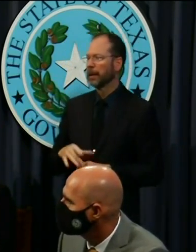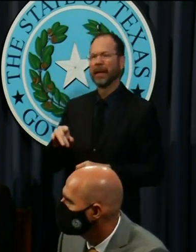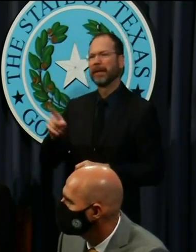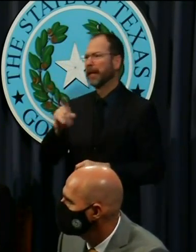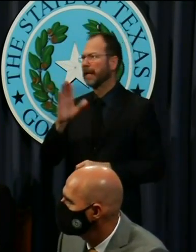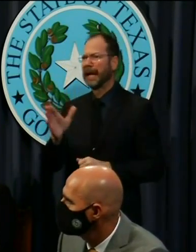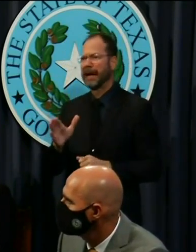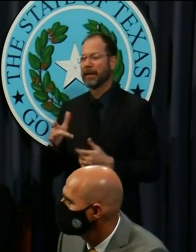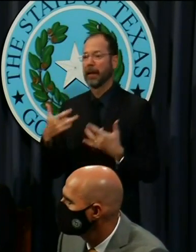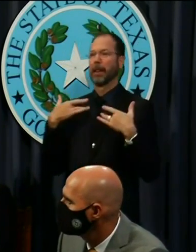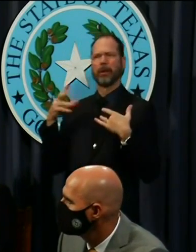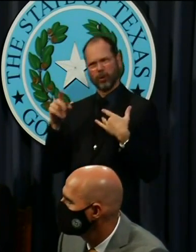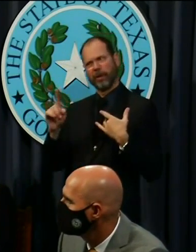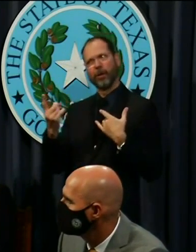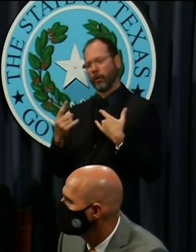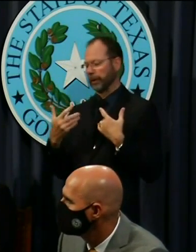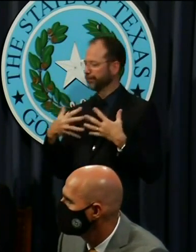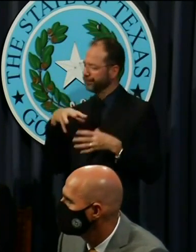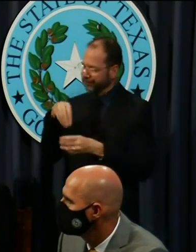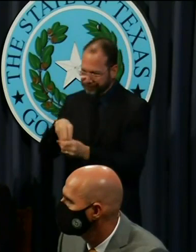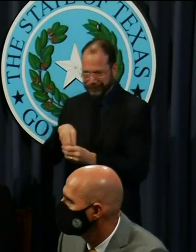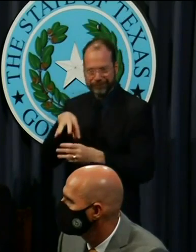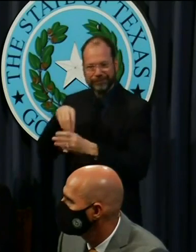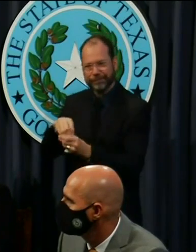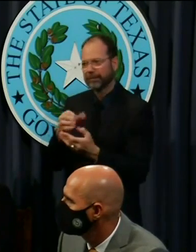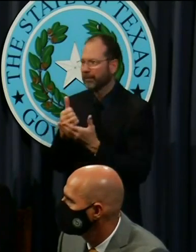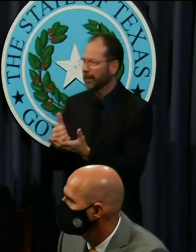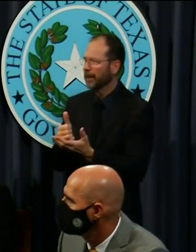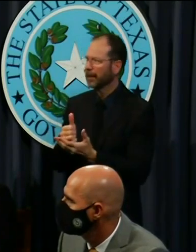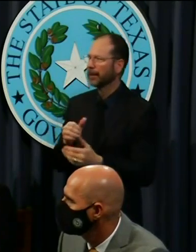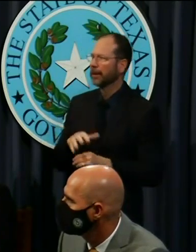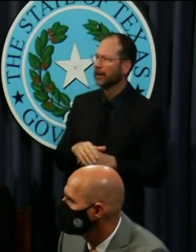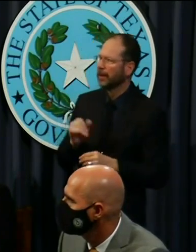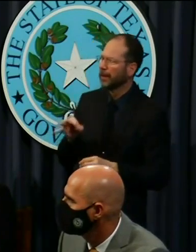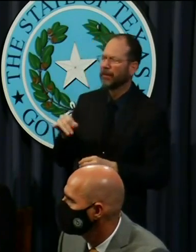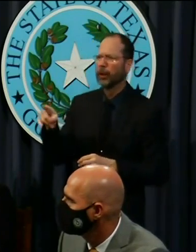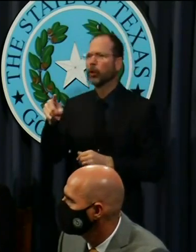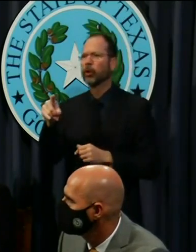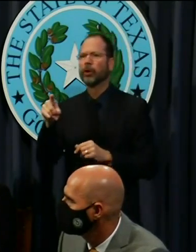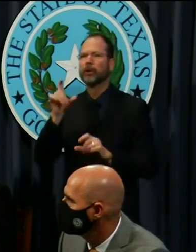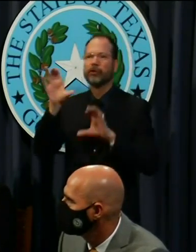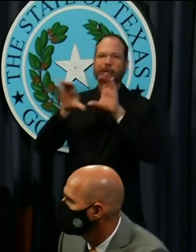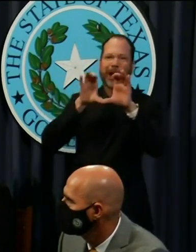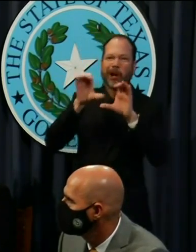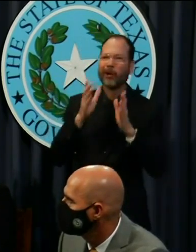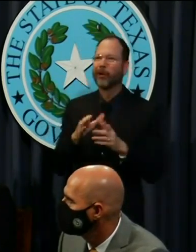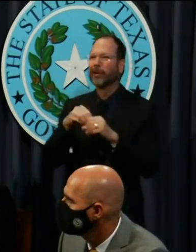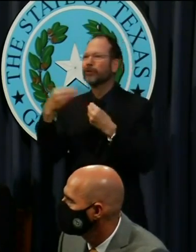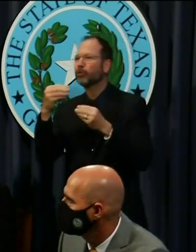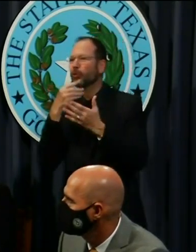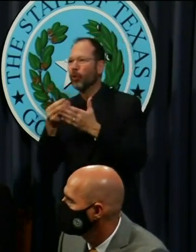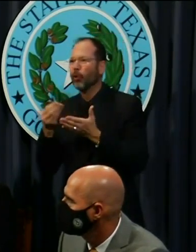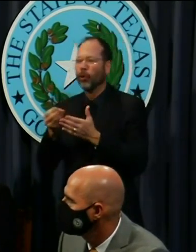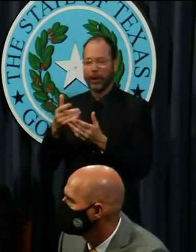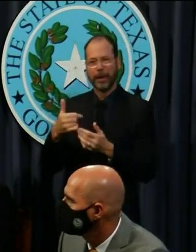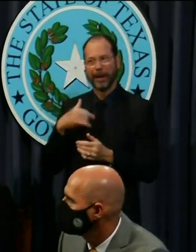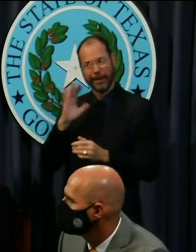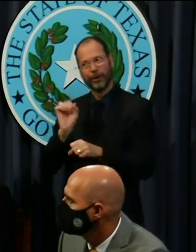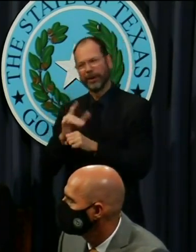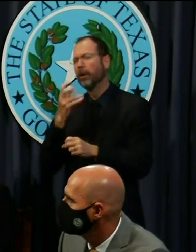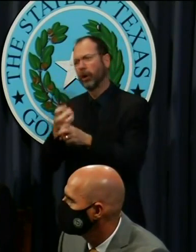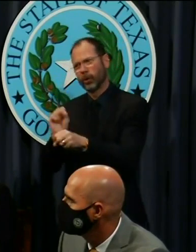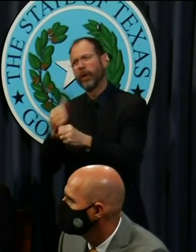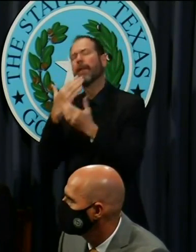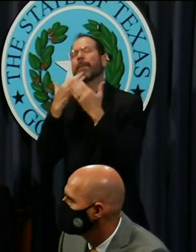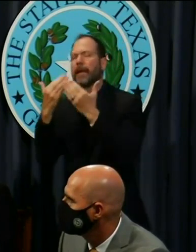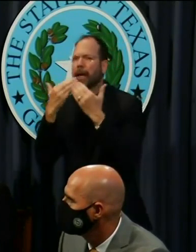They put themselves at risk and I thank all of you. If you work, if you're a checker, if you're a stocker, I used to do that as a kid. It's hard work. Thank you because